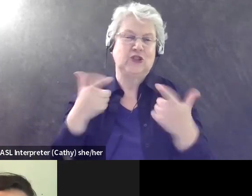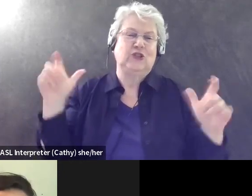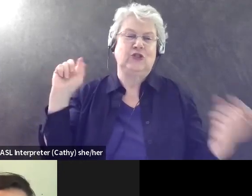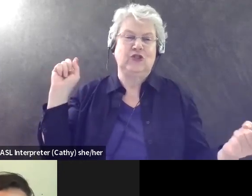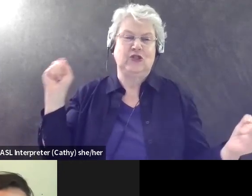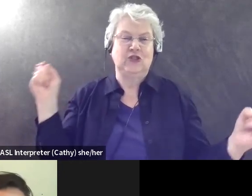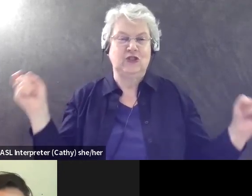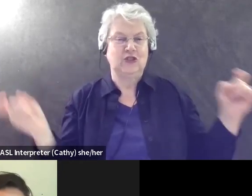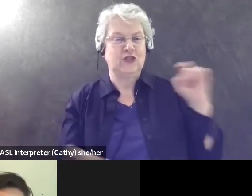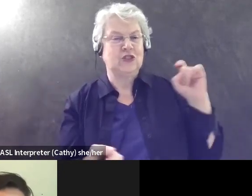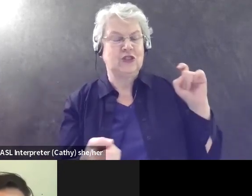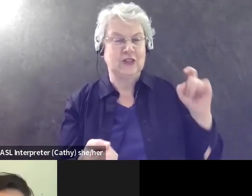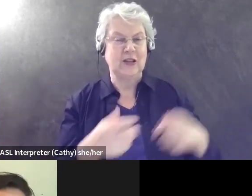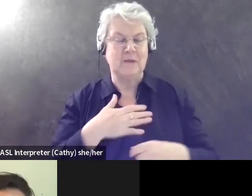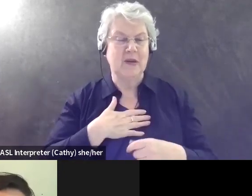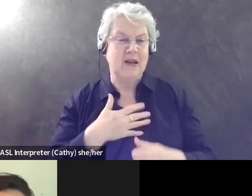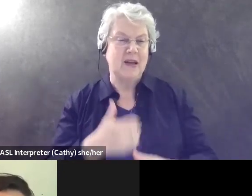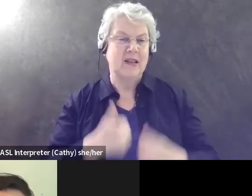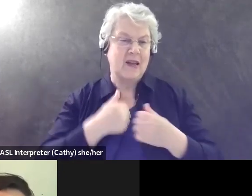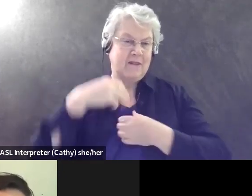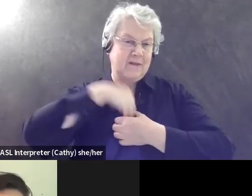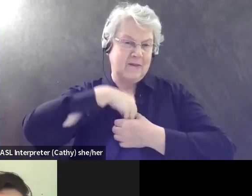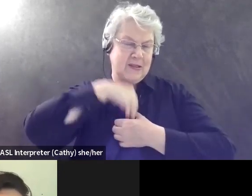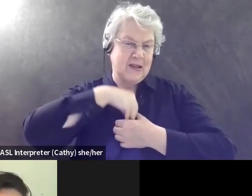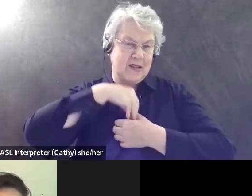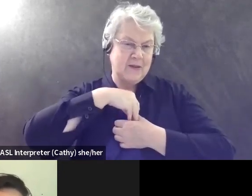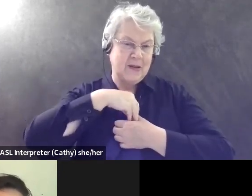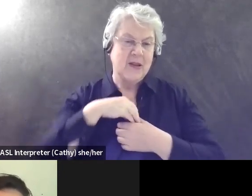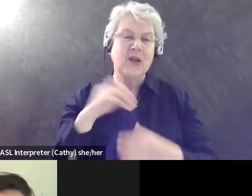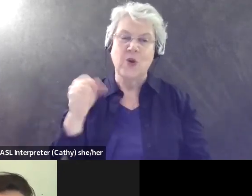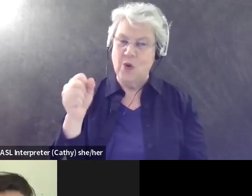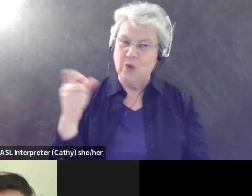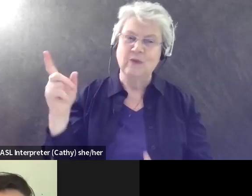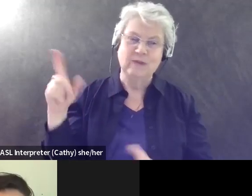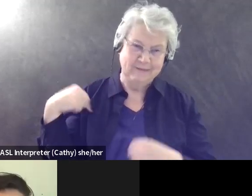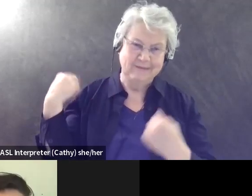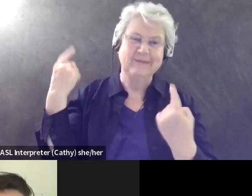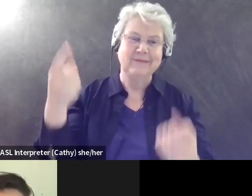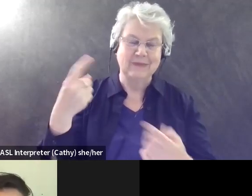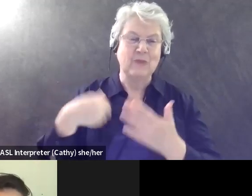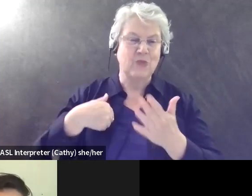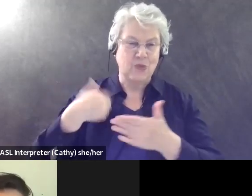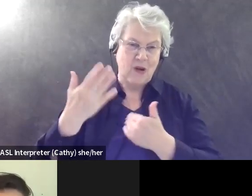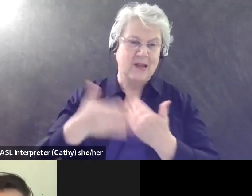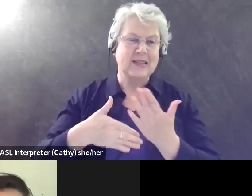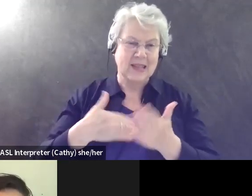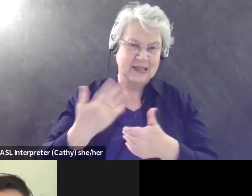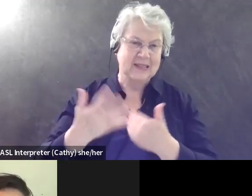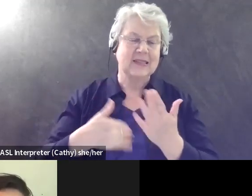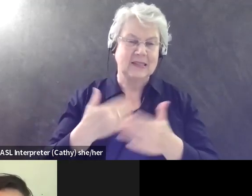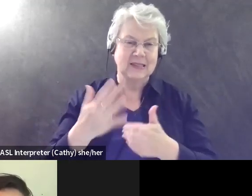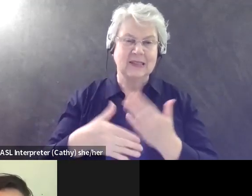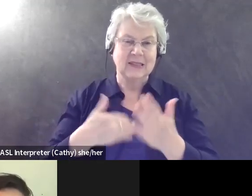in mindset. How I live my life. So it's, it's been a process and definitely a process.